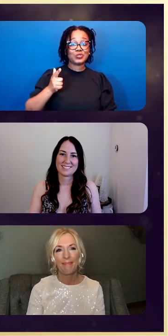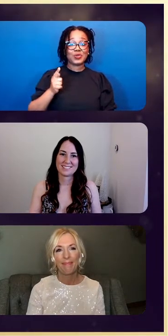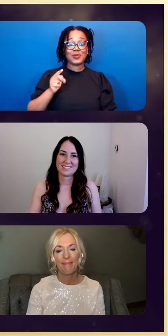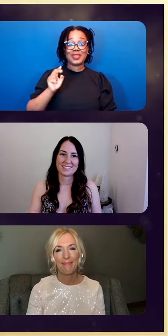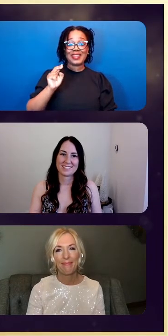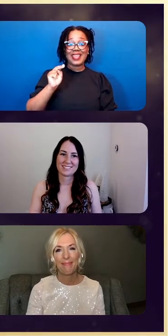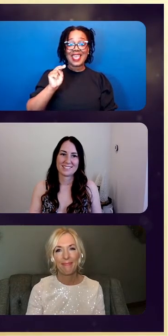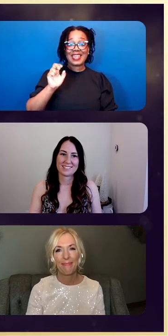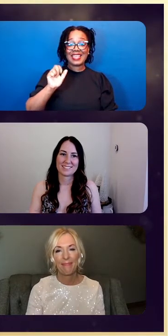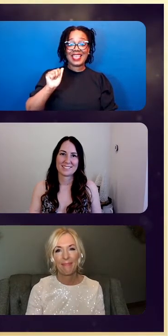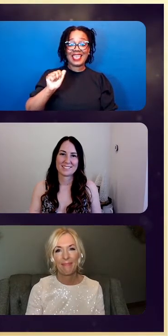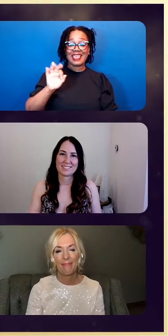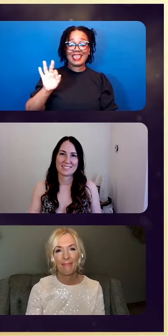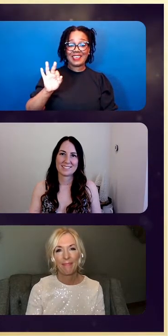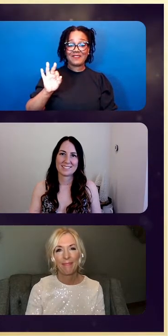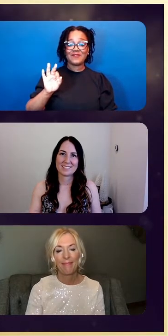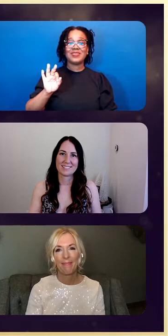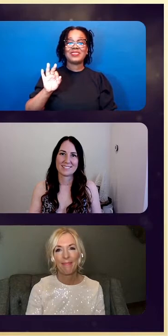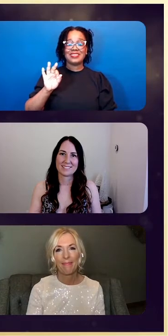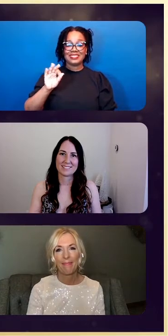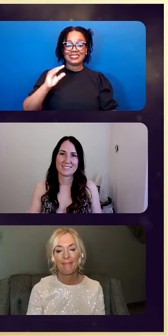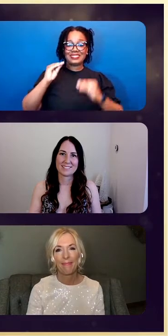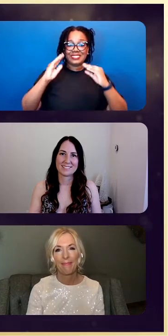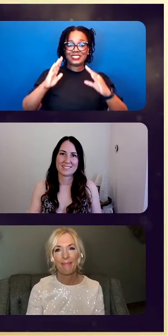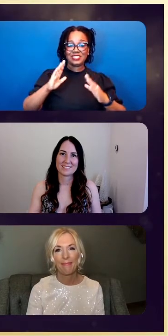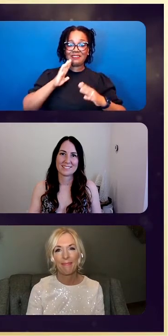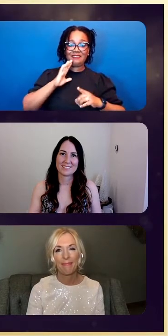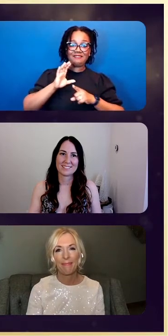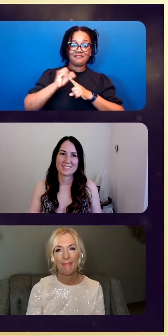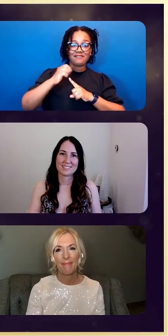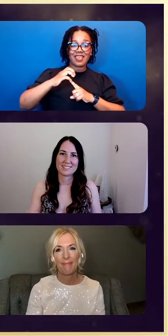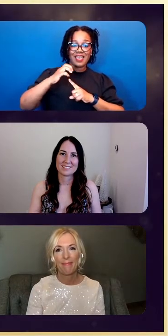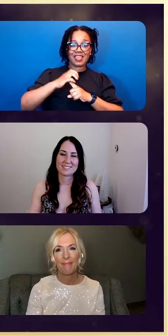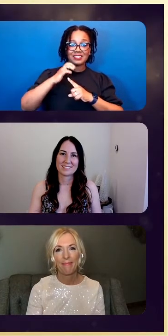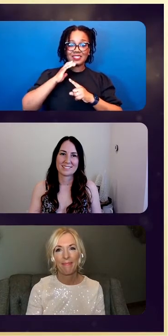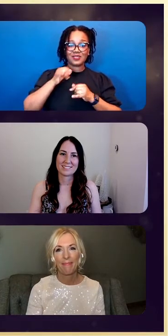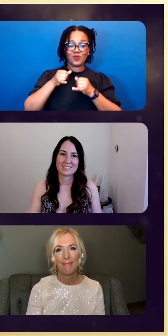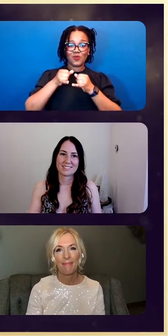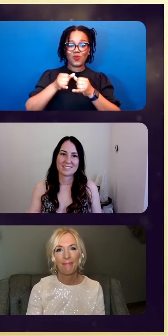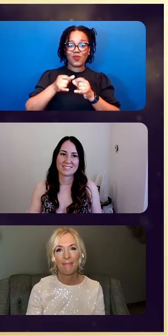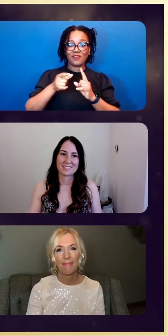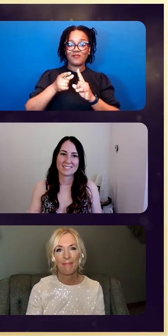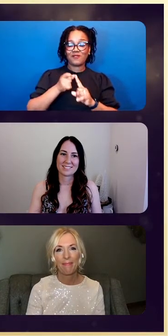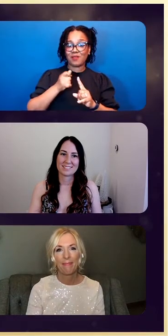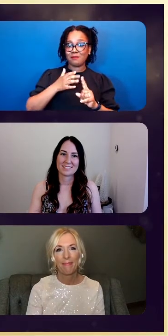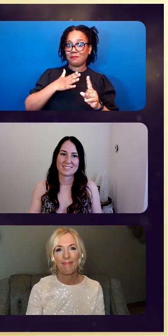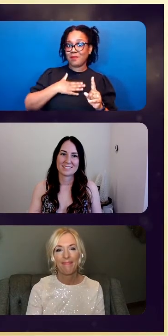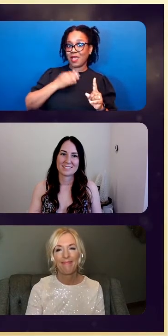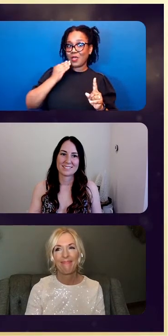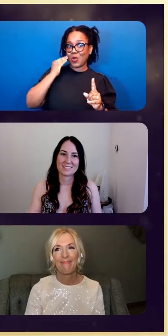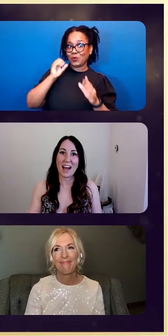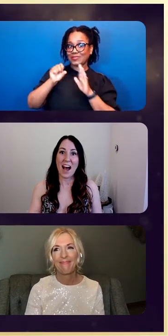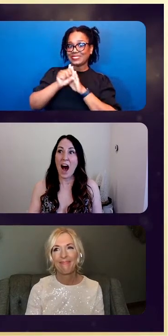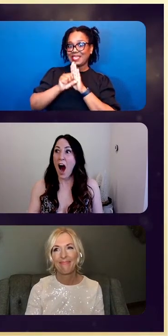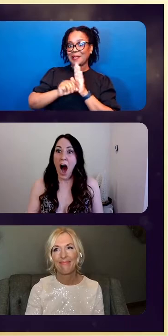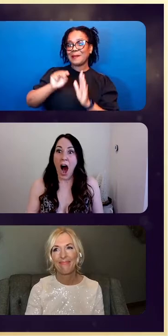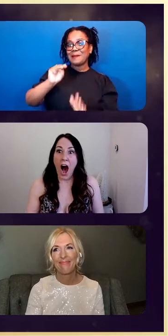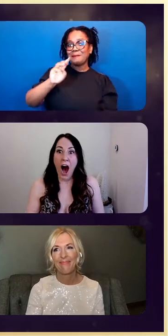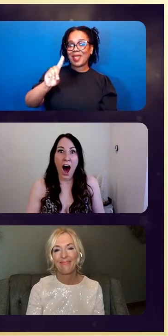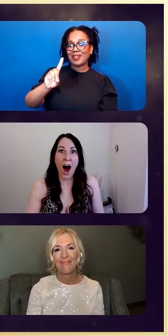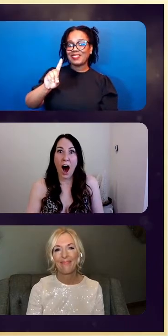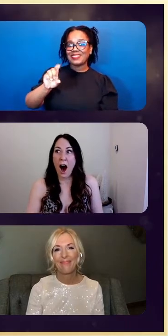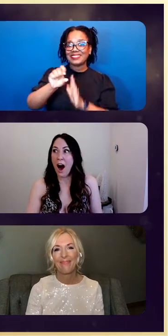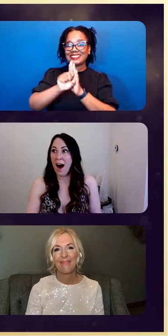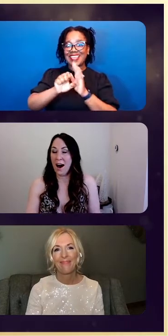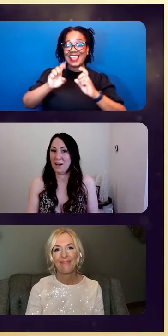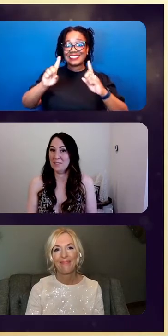Benefits Award for Teaching Excellence goes to, from my home state, the Maryland State Education Association.